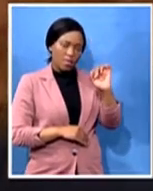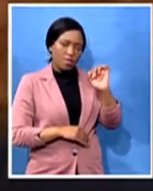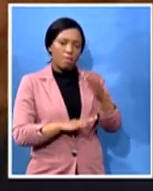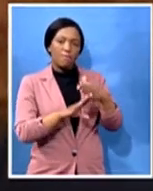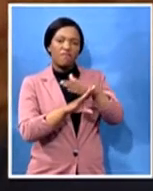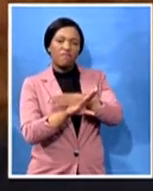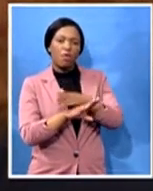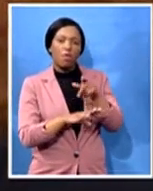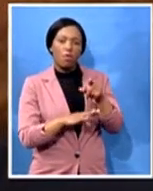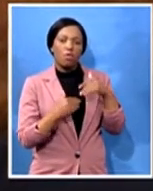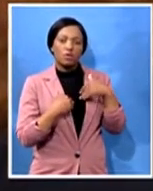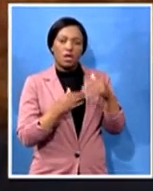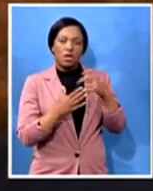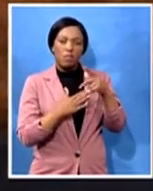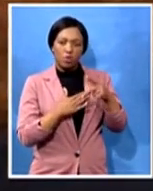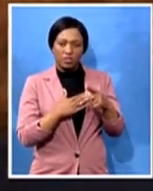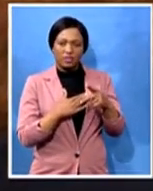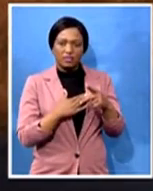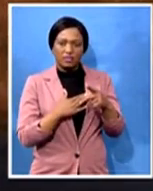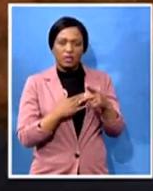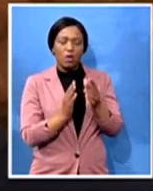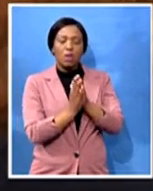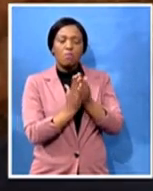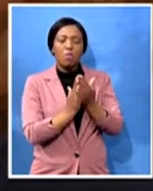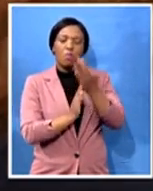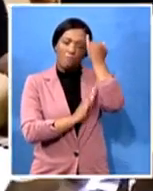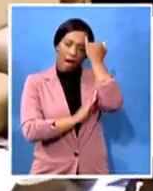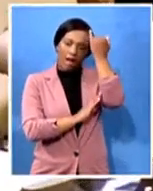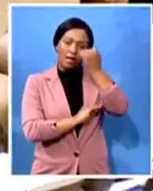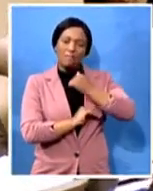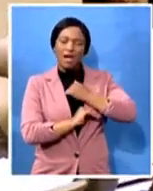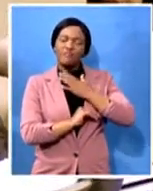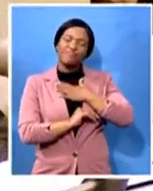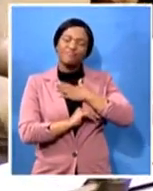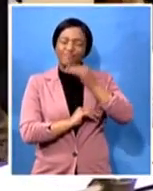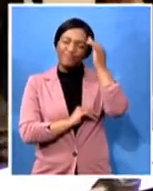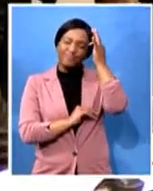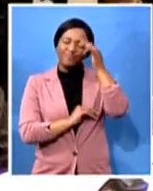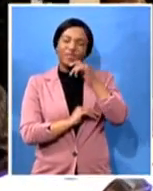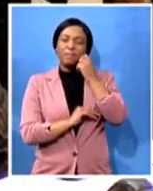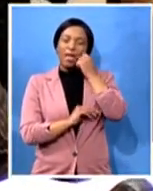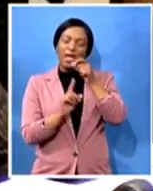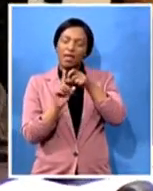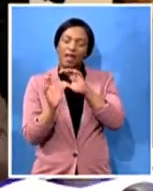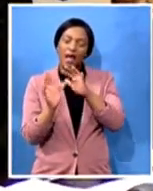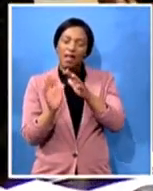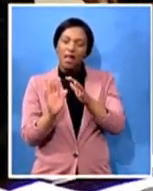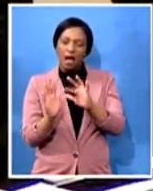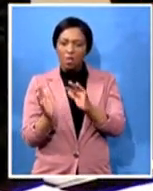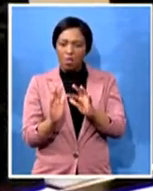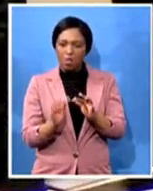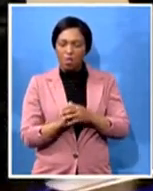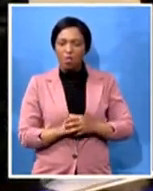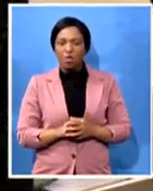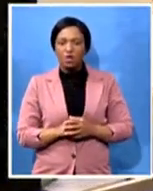uh dominant of those ideas uh